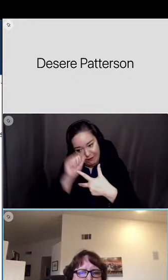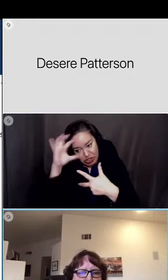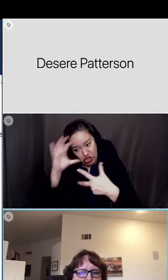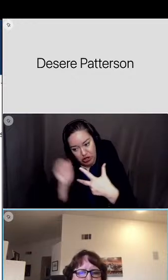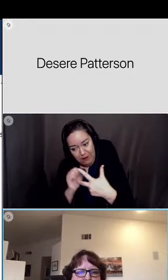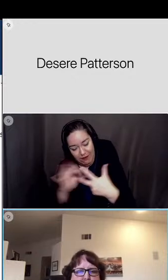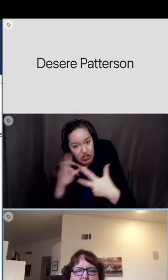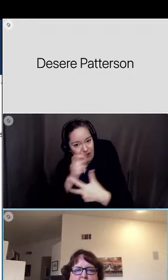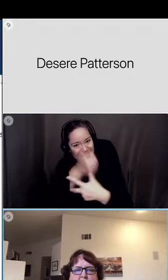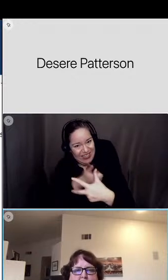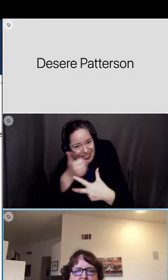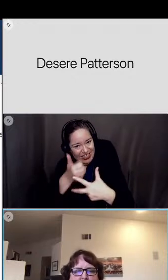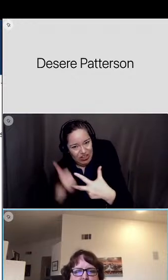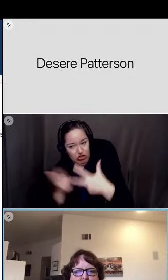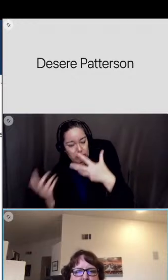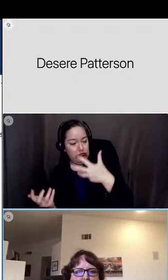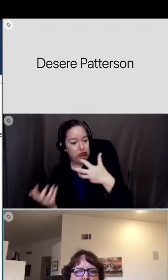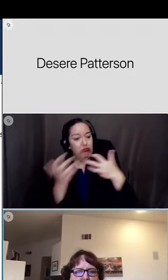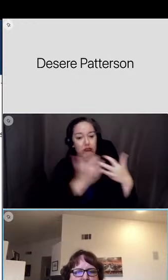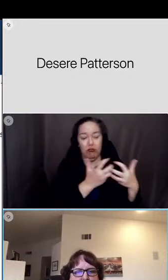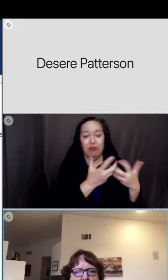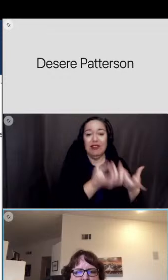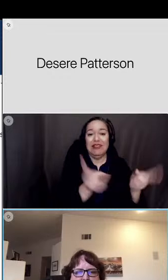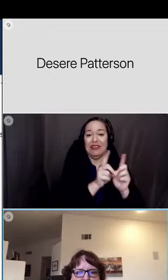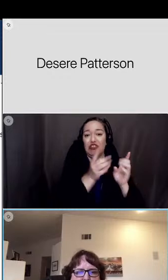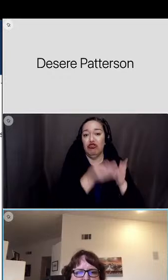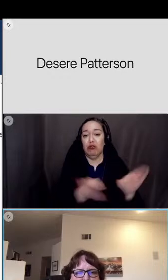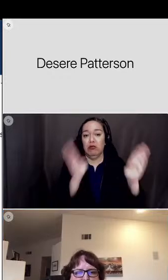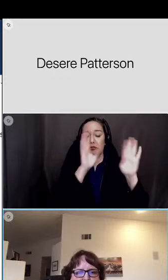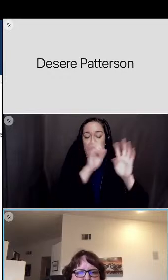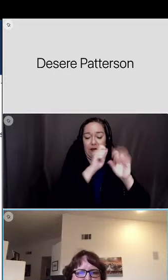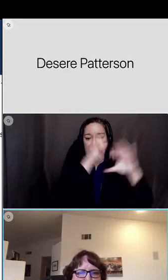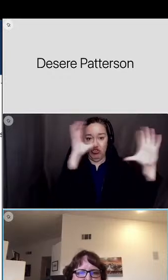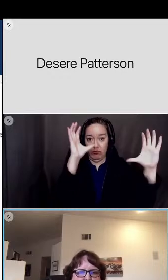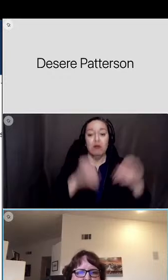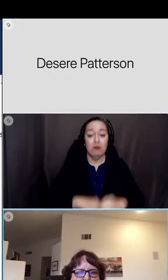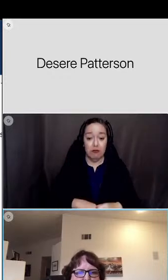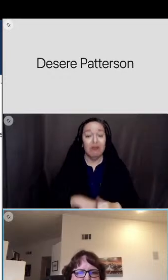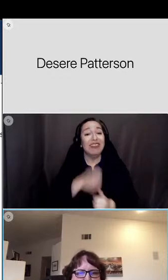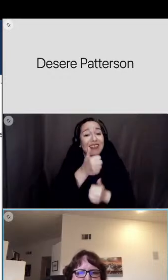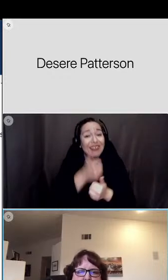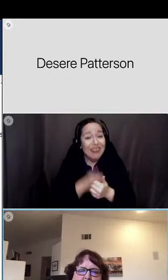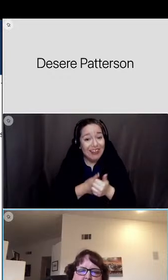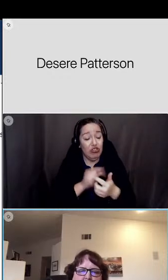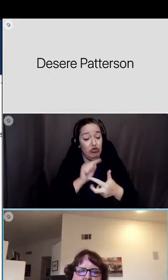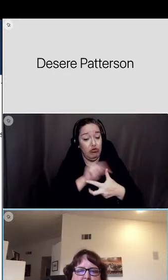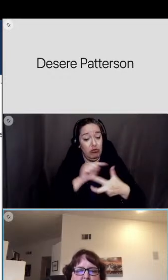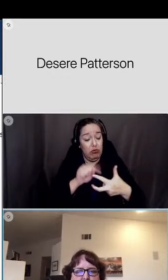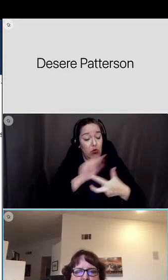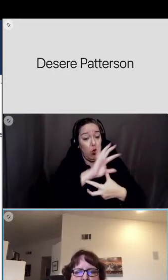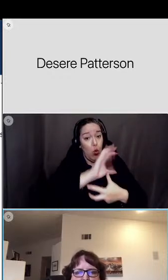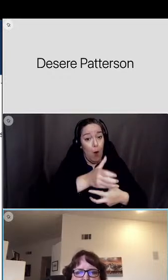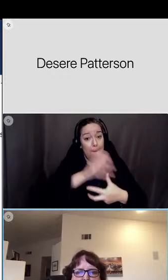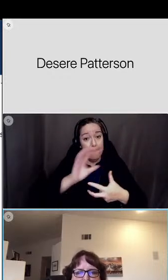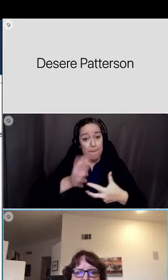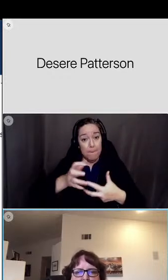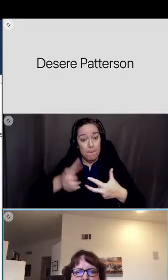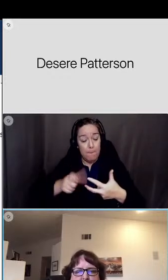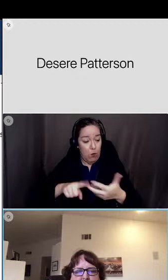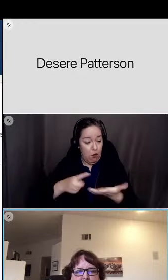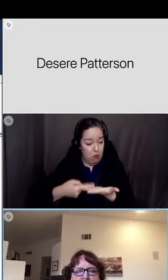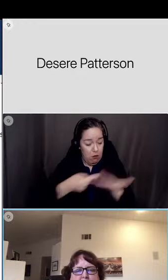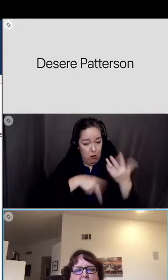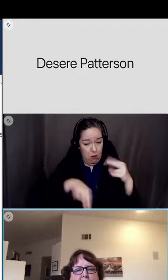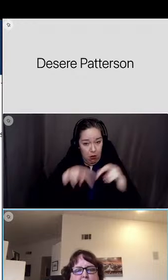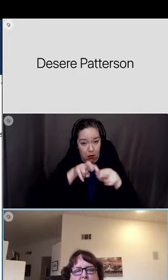each priority area group then engaged in a contextual analysis conversation that outlined our current reality and